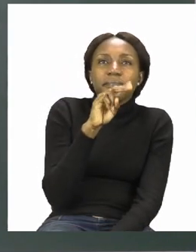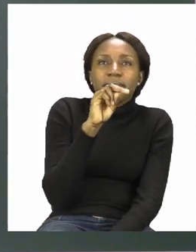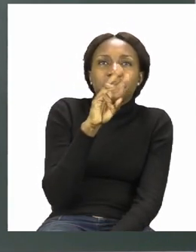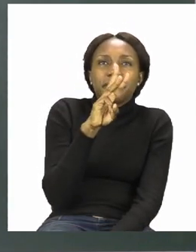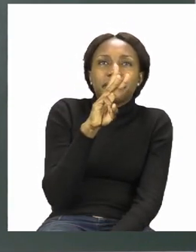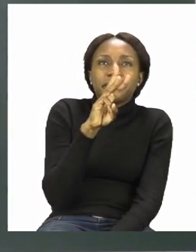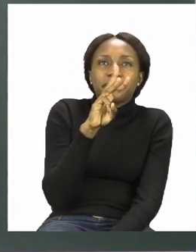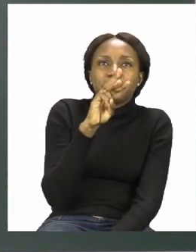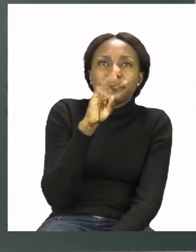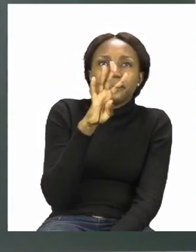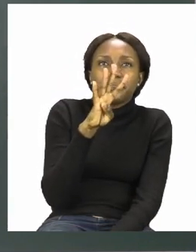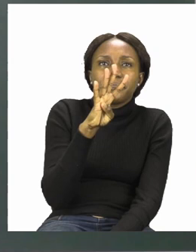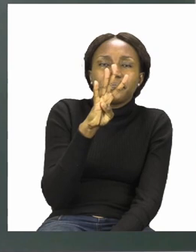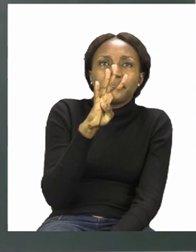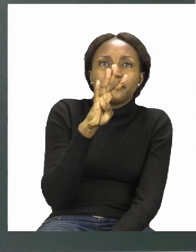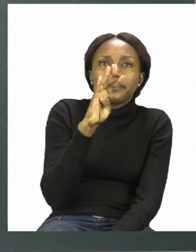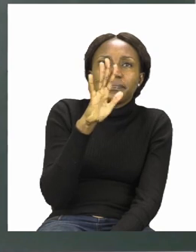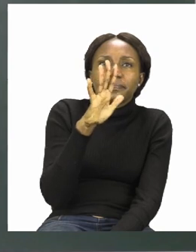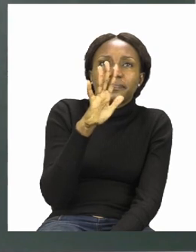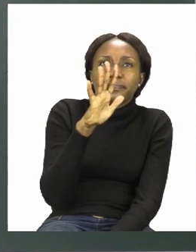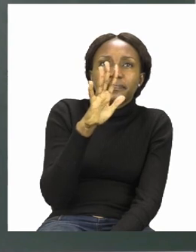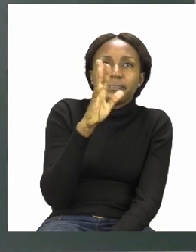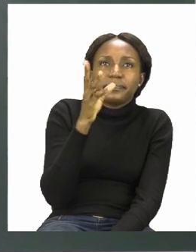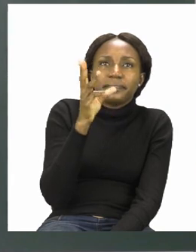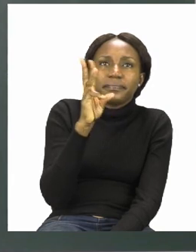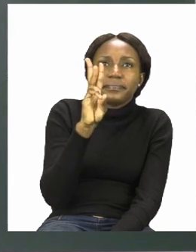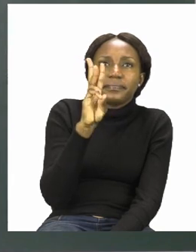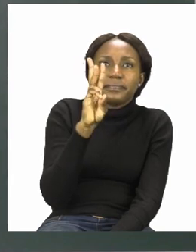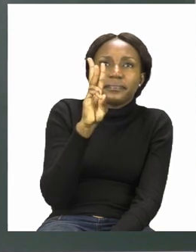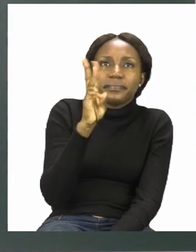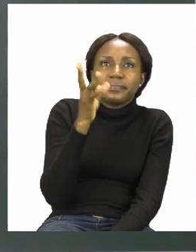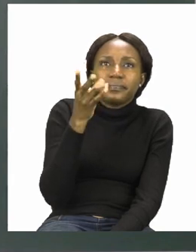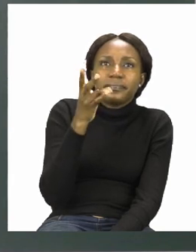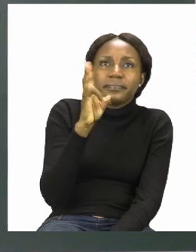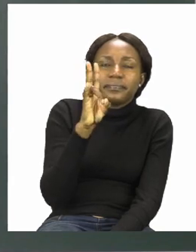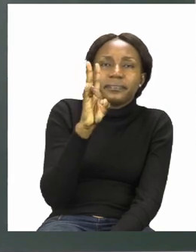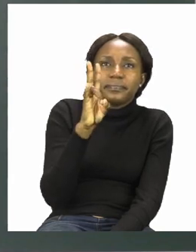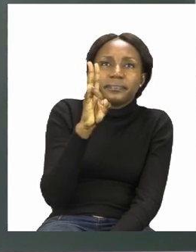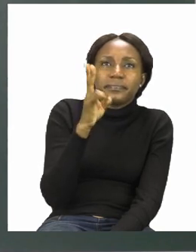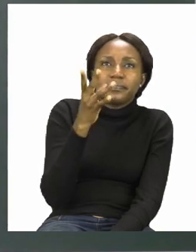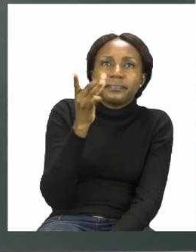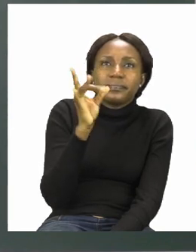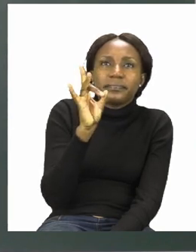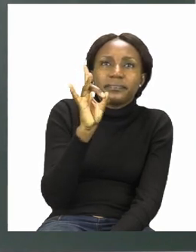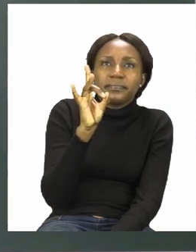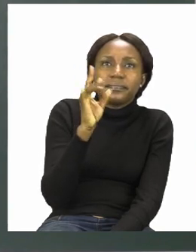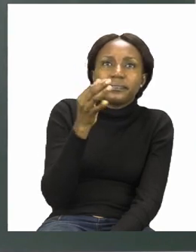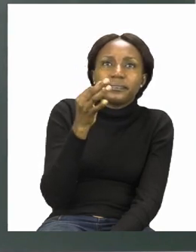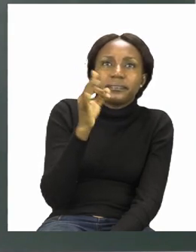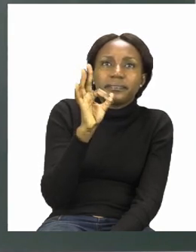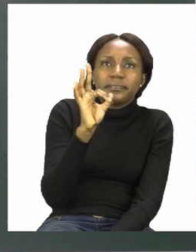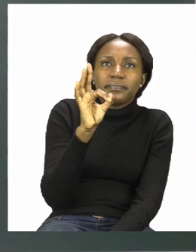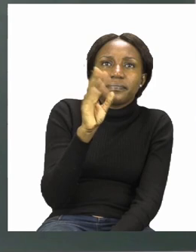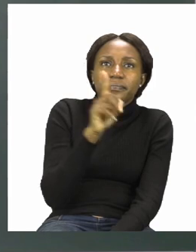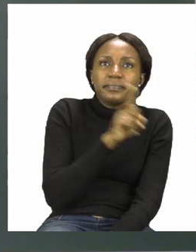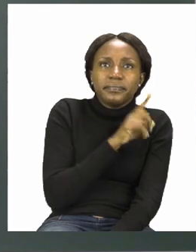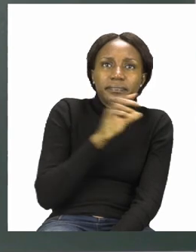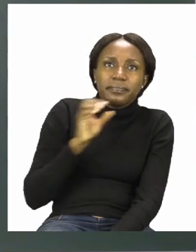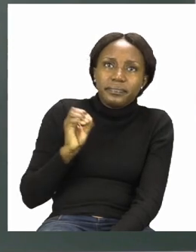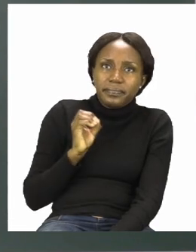3 4 5 6 7 8 9